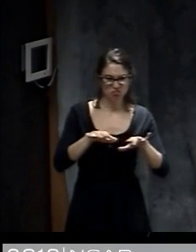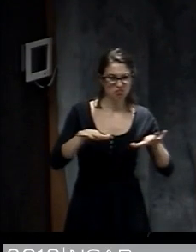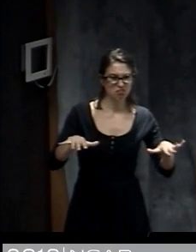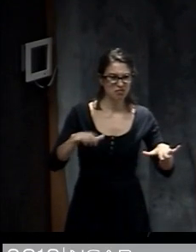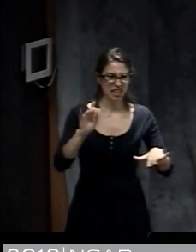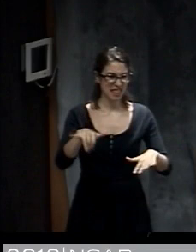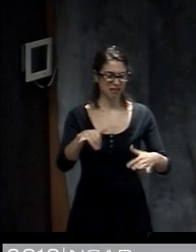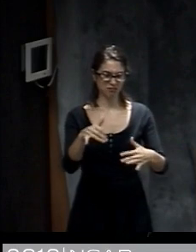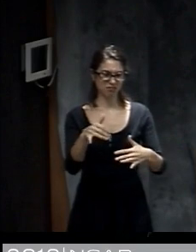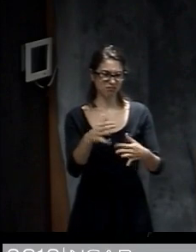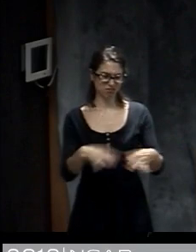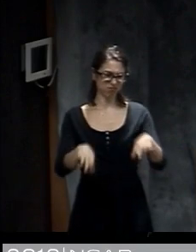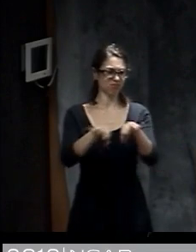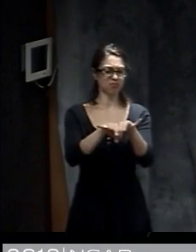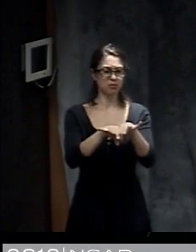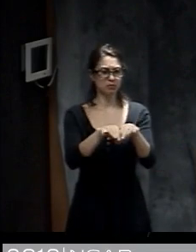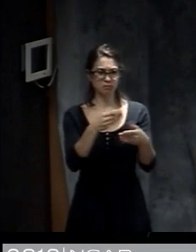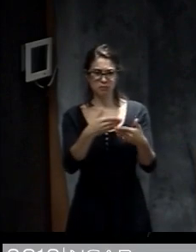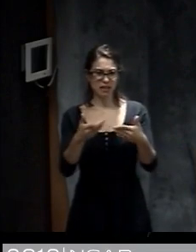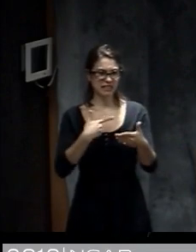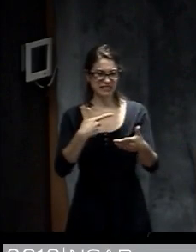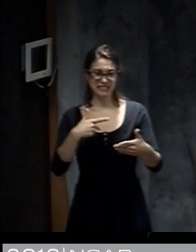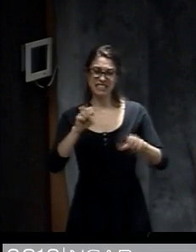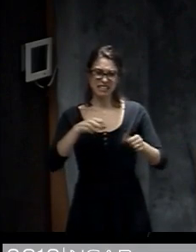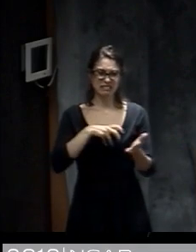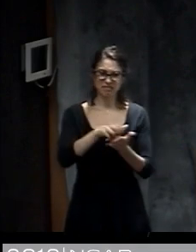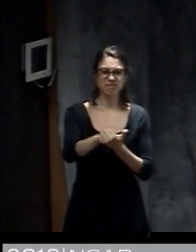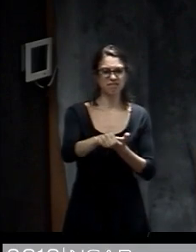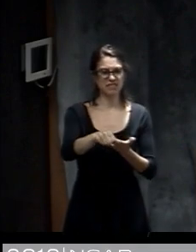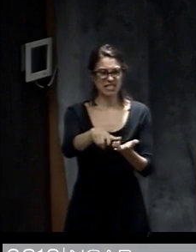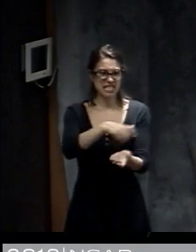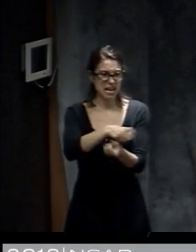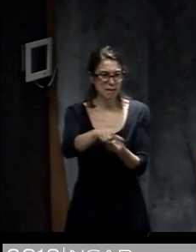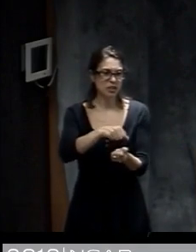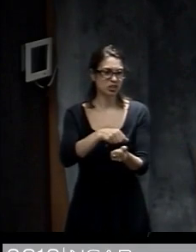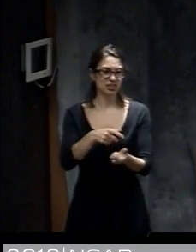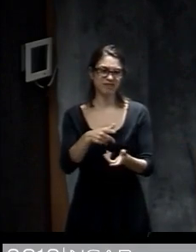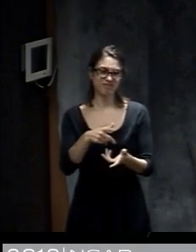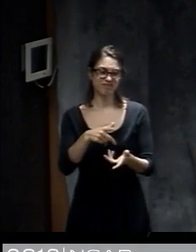critical infrastructure. And that can also cause a lot of damage and misery and so on.